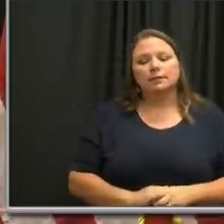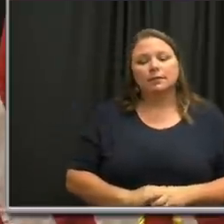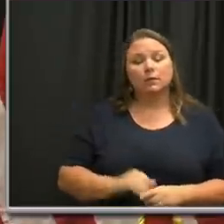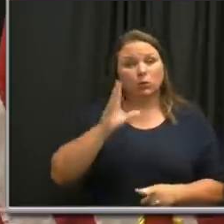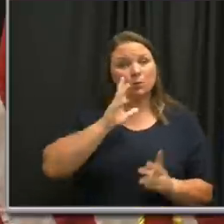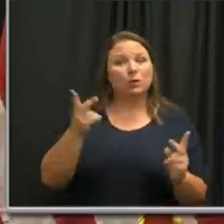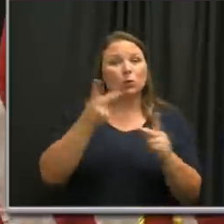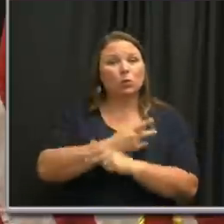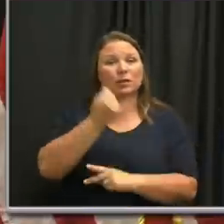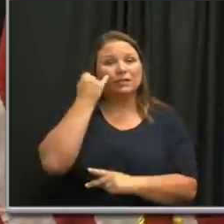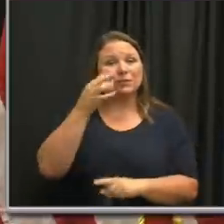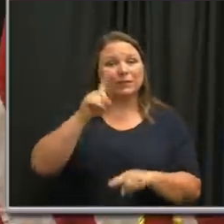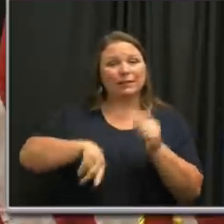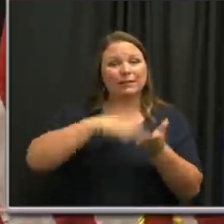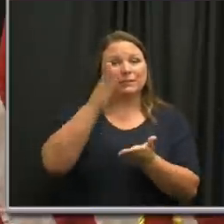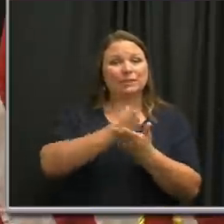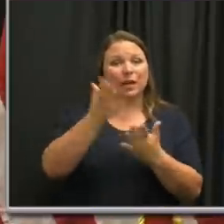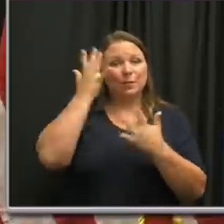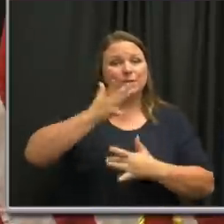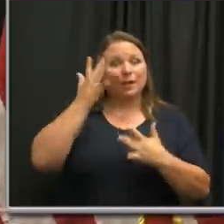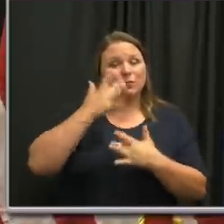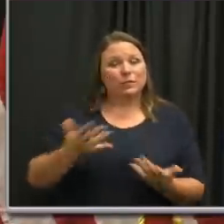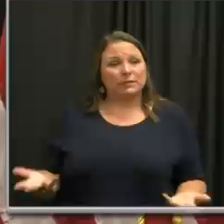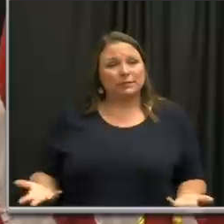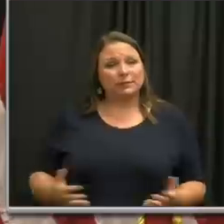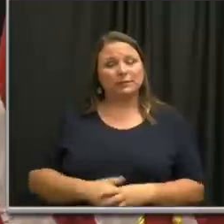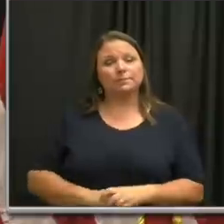worse if we don't get ahead of the spread of the disease.